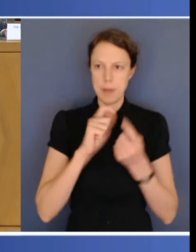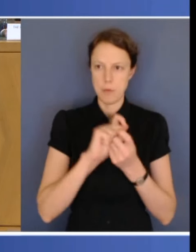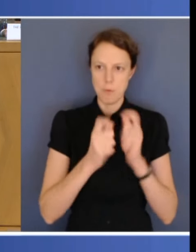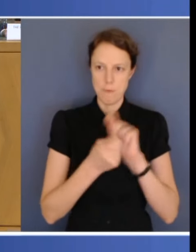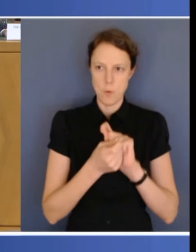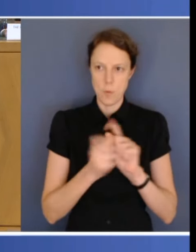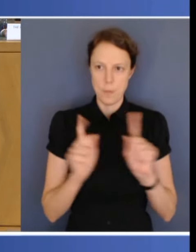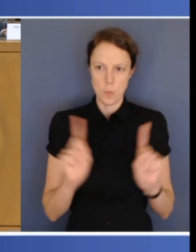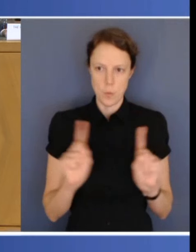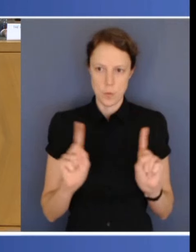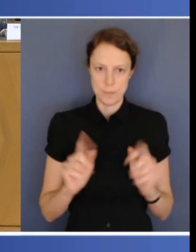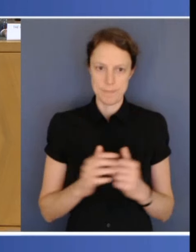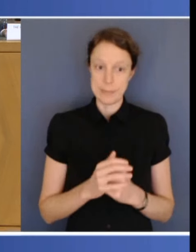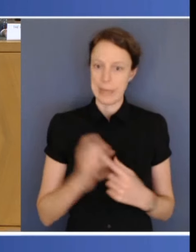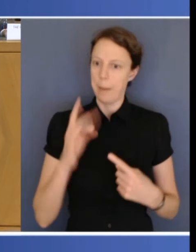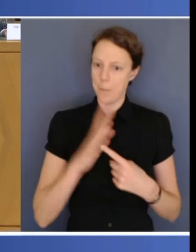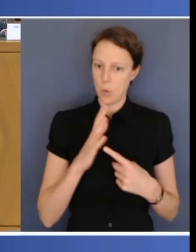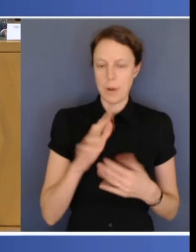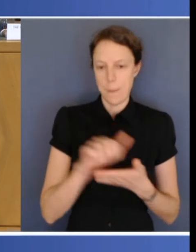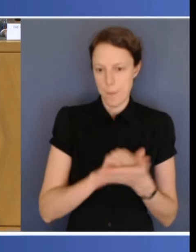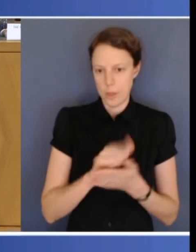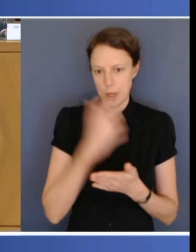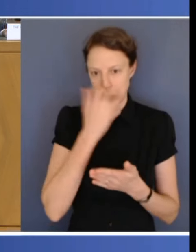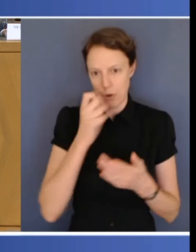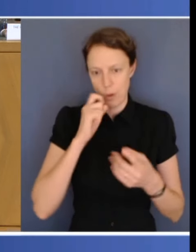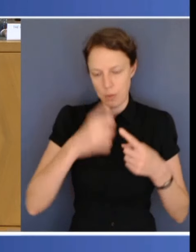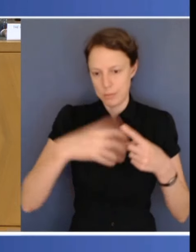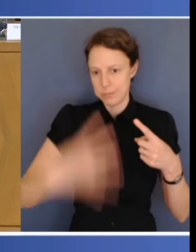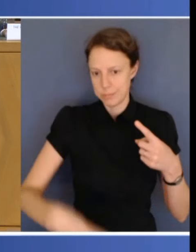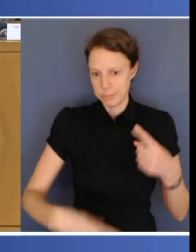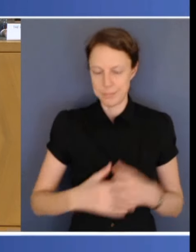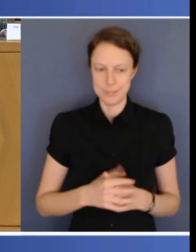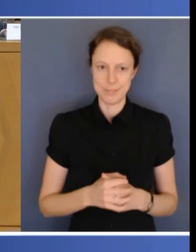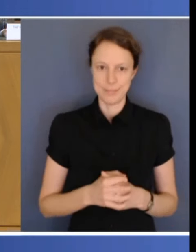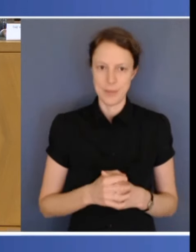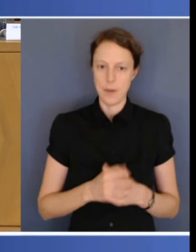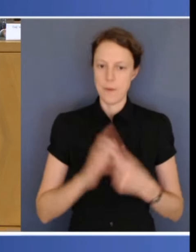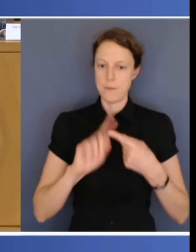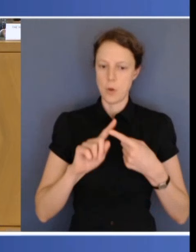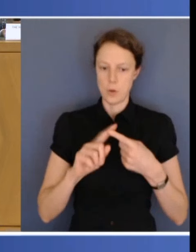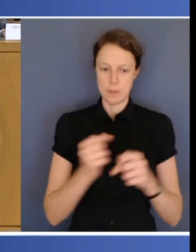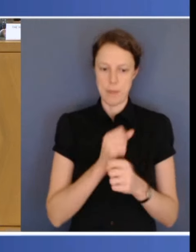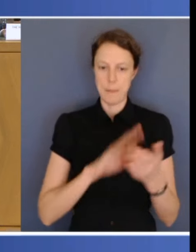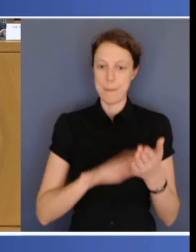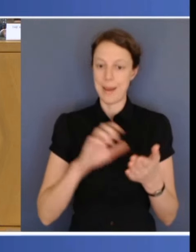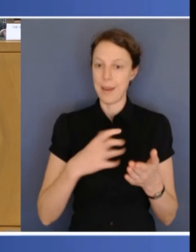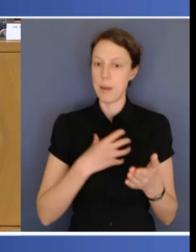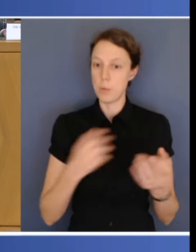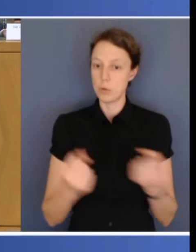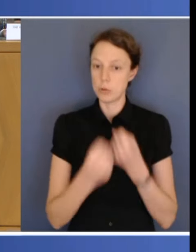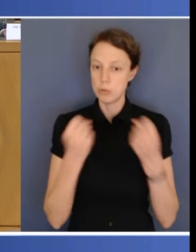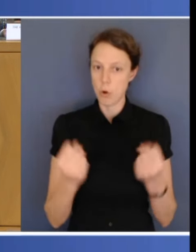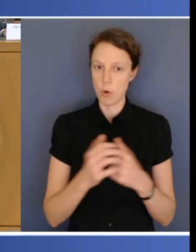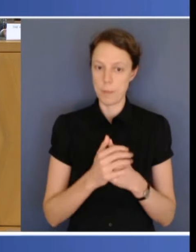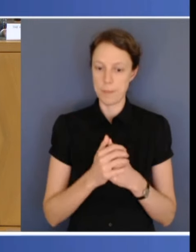substantial. So I apologise in advance. Strengthening Medicare. First Ministers have agreed to a further